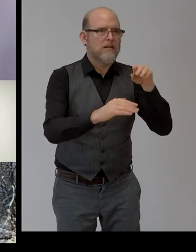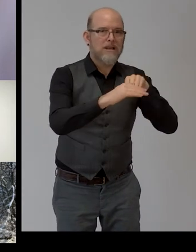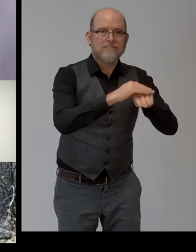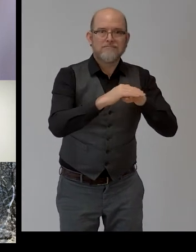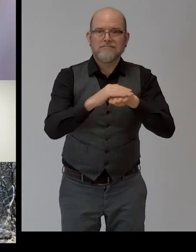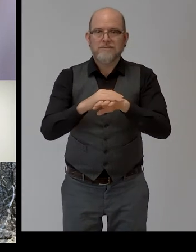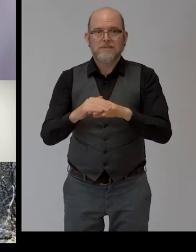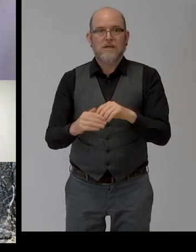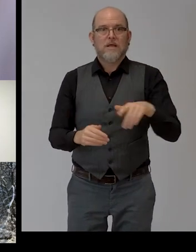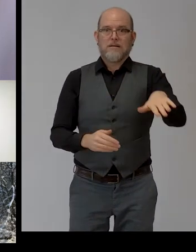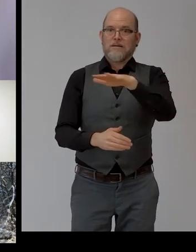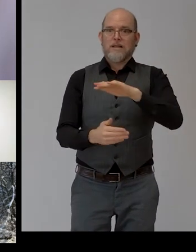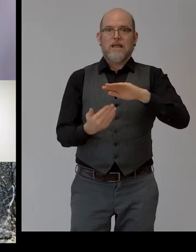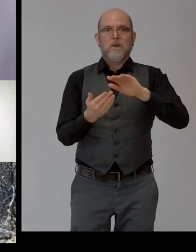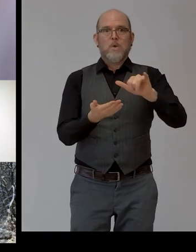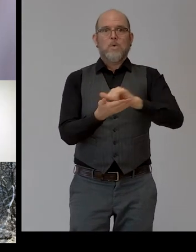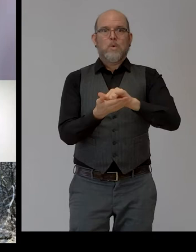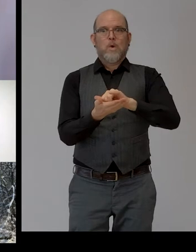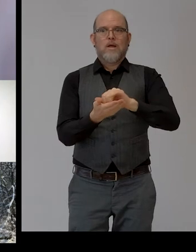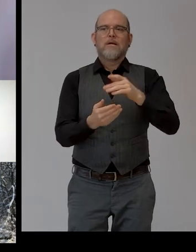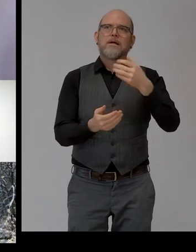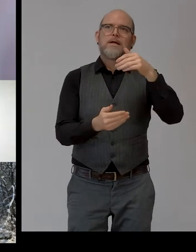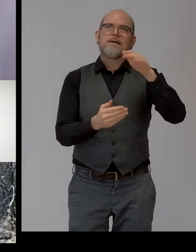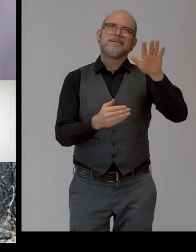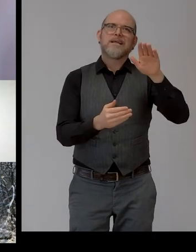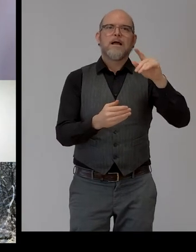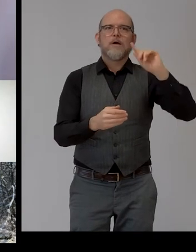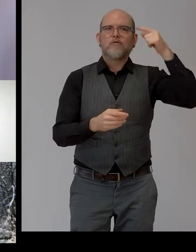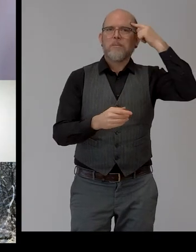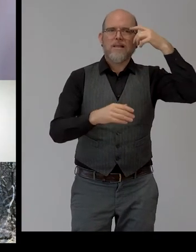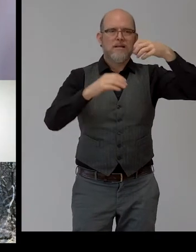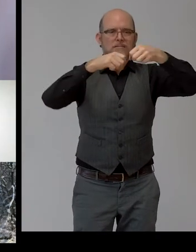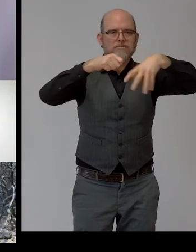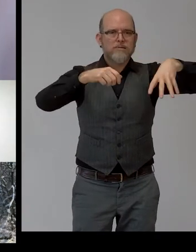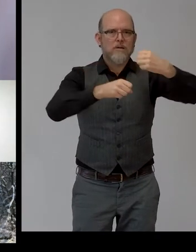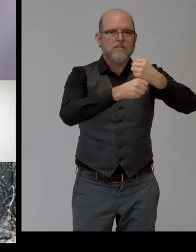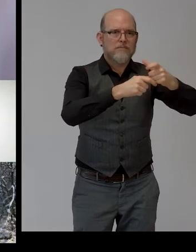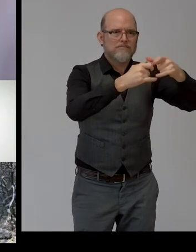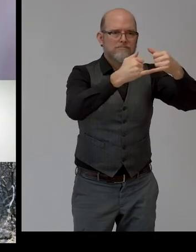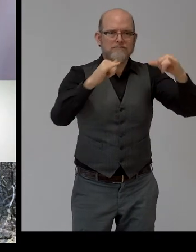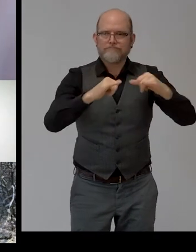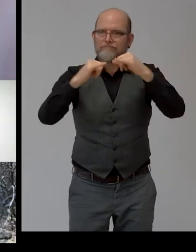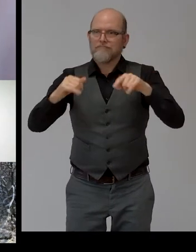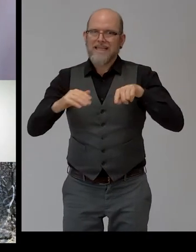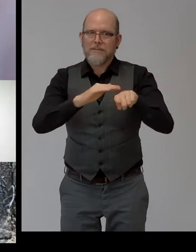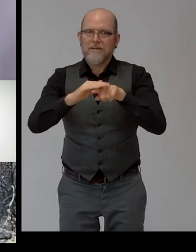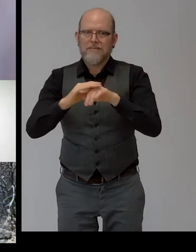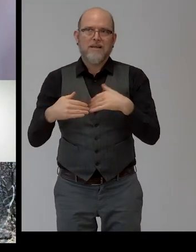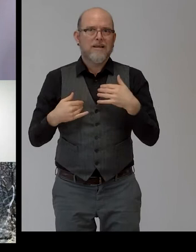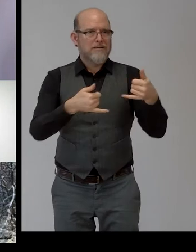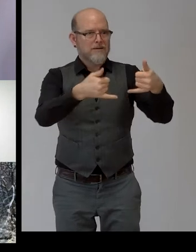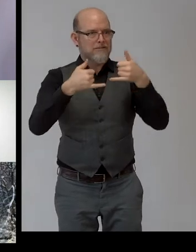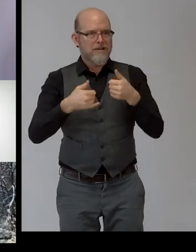I'm honored to represent the Mayor's Office in accepting this award, and I look forward to sharing best practices and creating real change together,